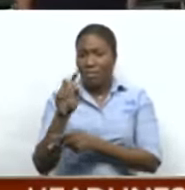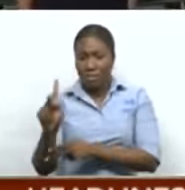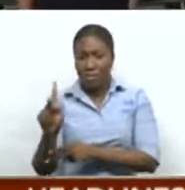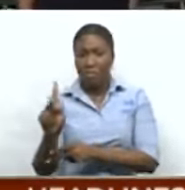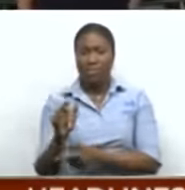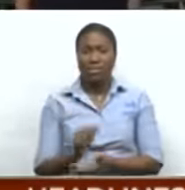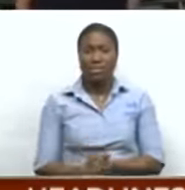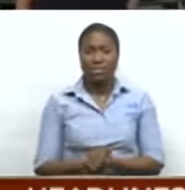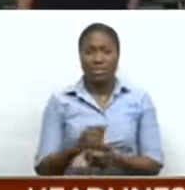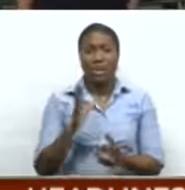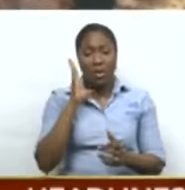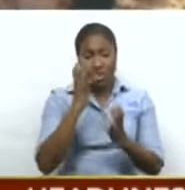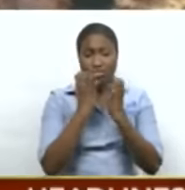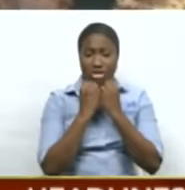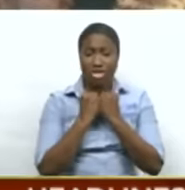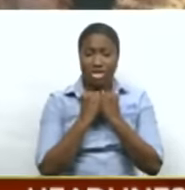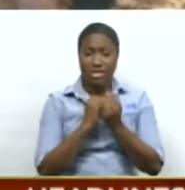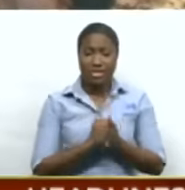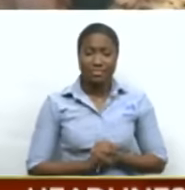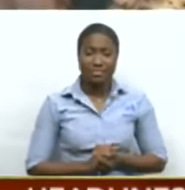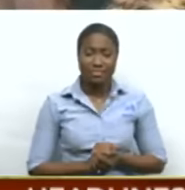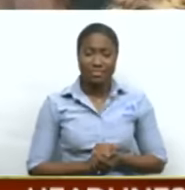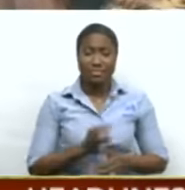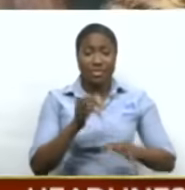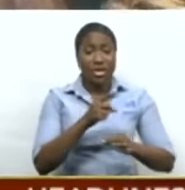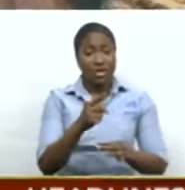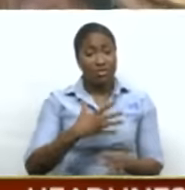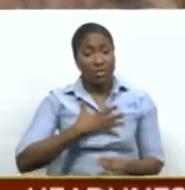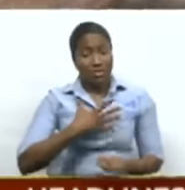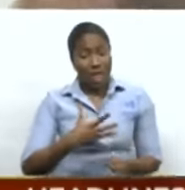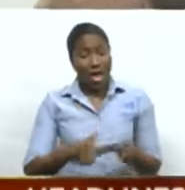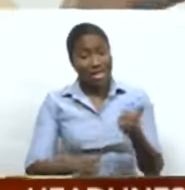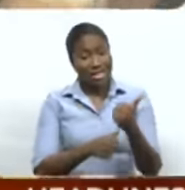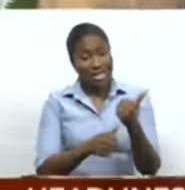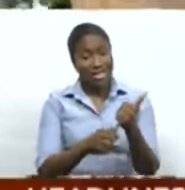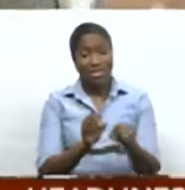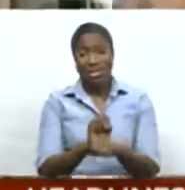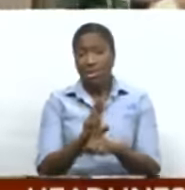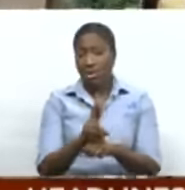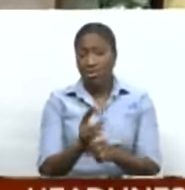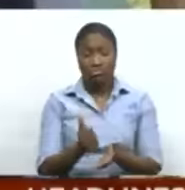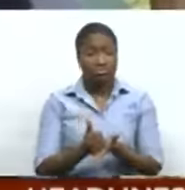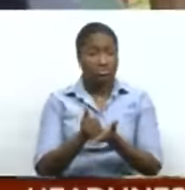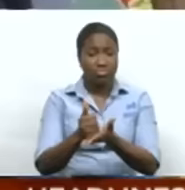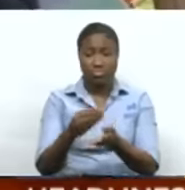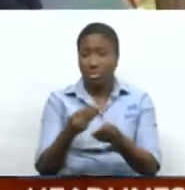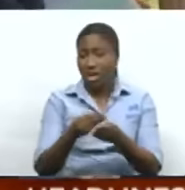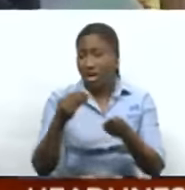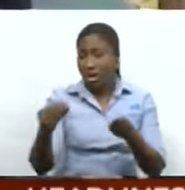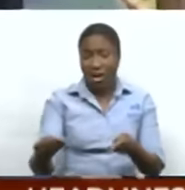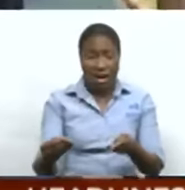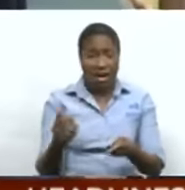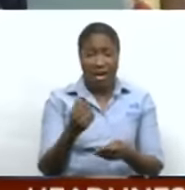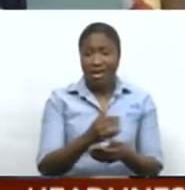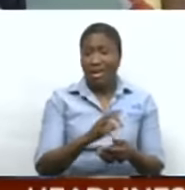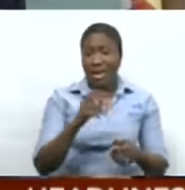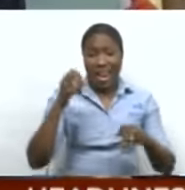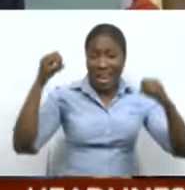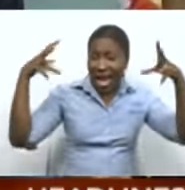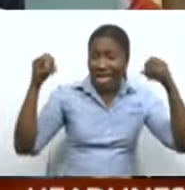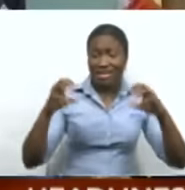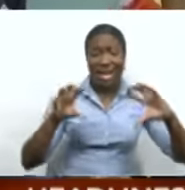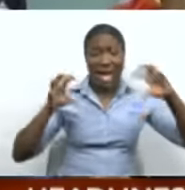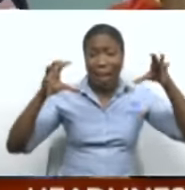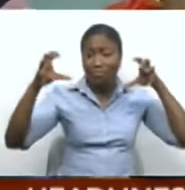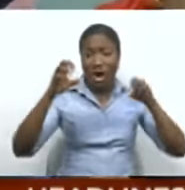Park. It will be much appreciated. Anyone wanting to assist or contribute towards purchasing lights, cameras or barbed